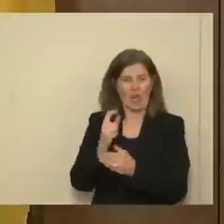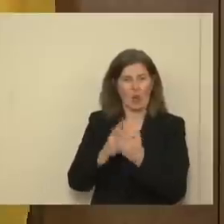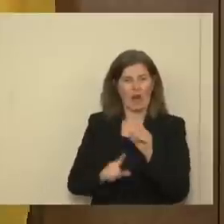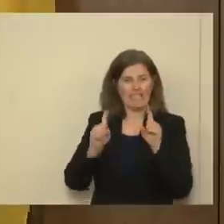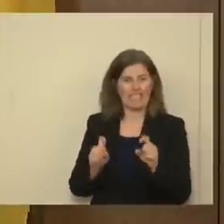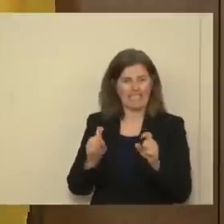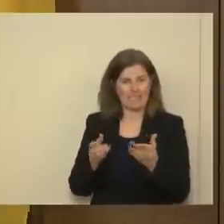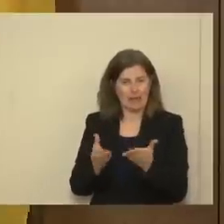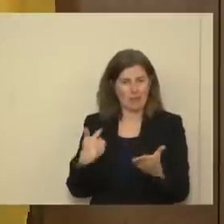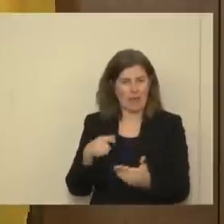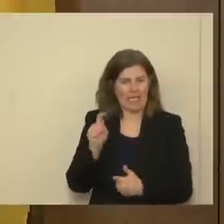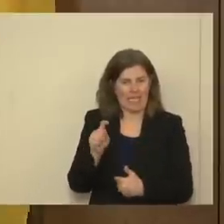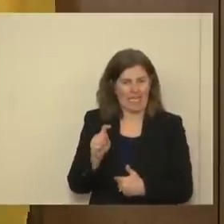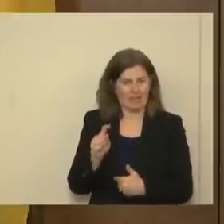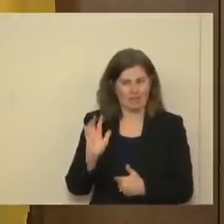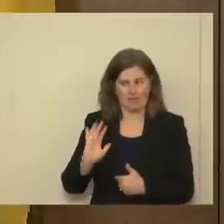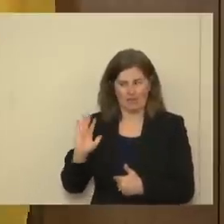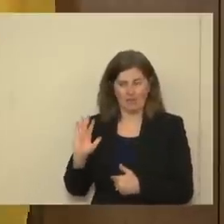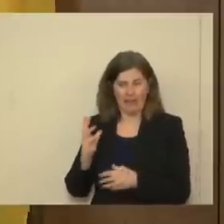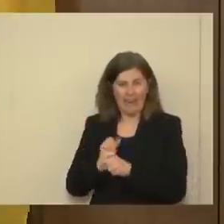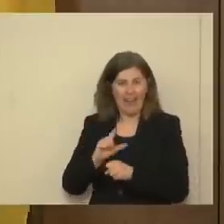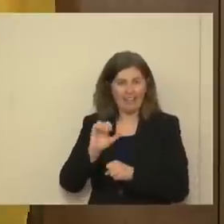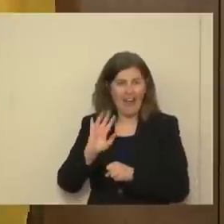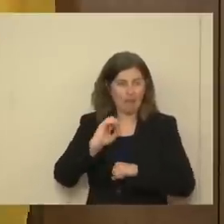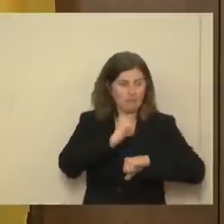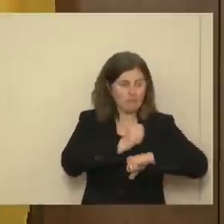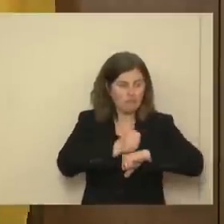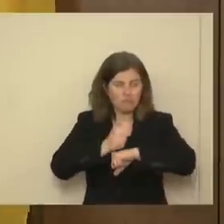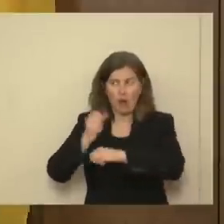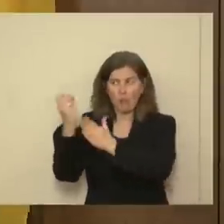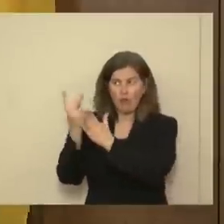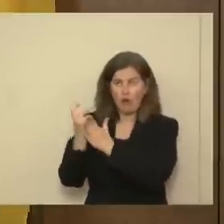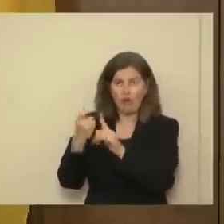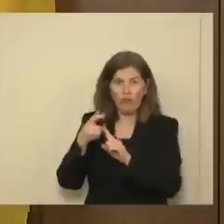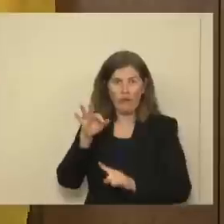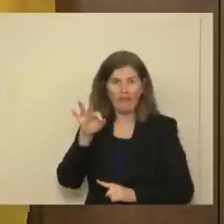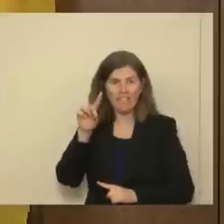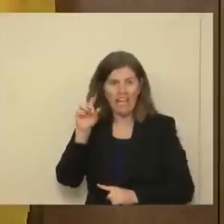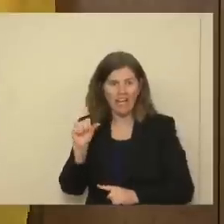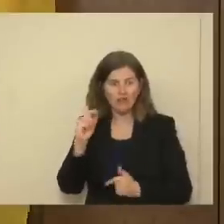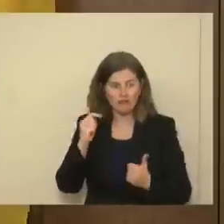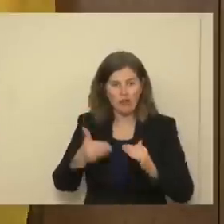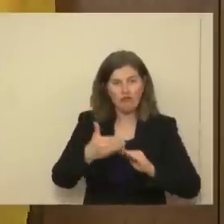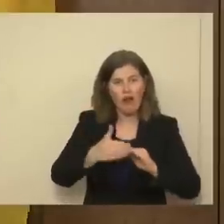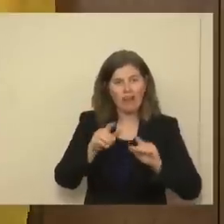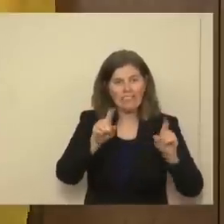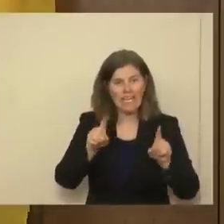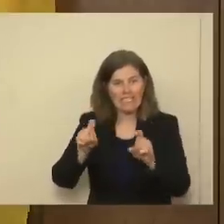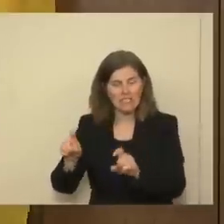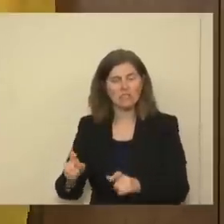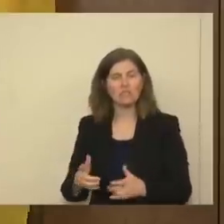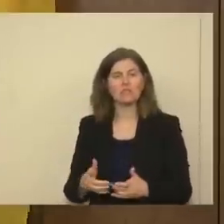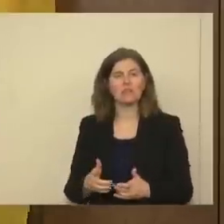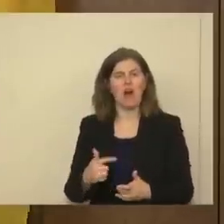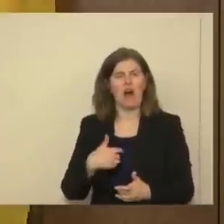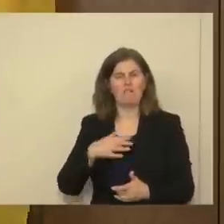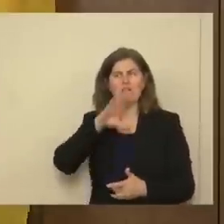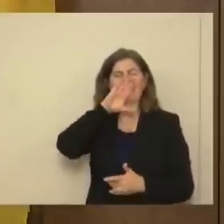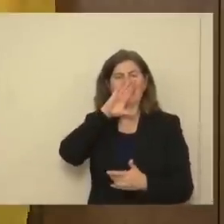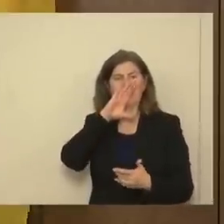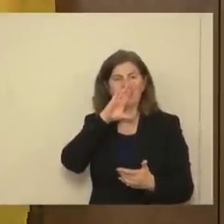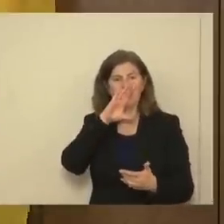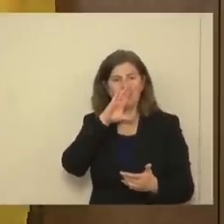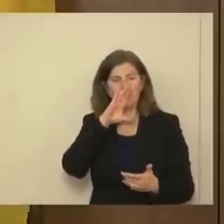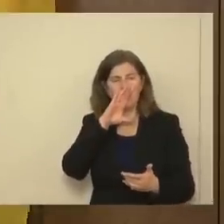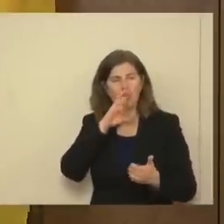early on and getting all of our laboratory instruments approved by the FDA to run COVID tests. I found that to be